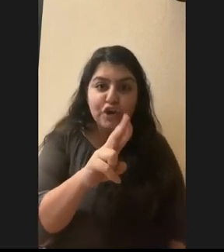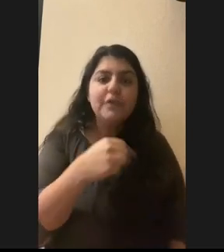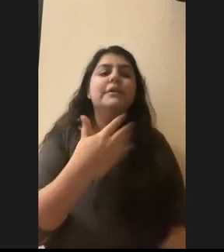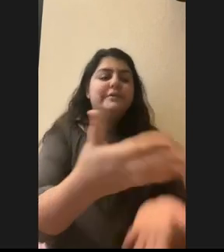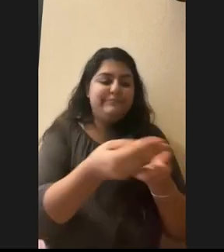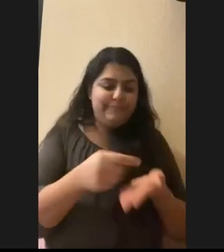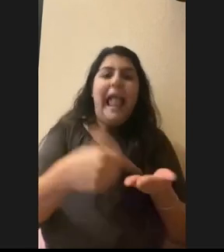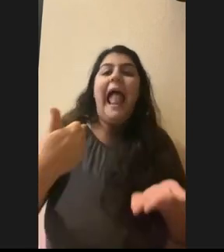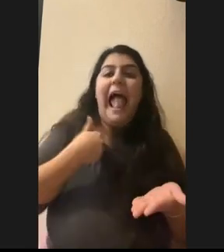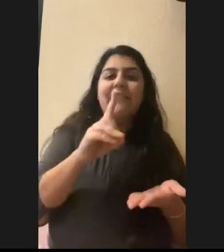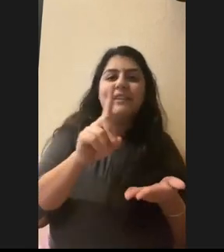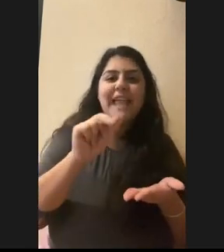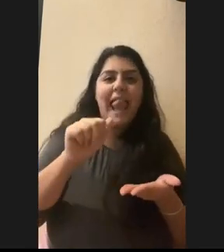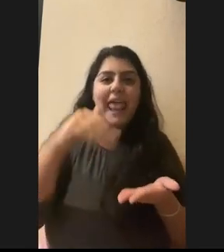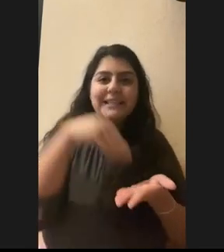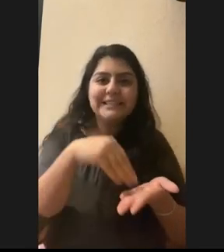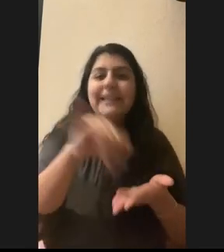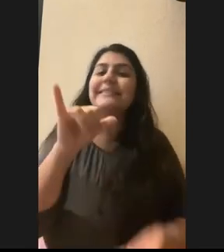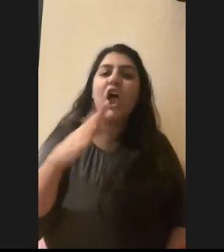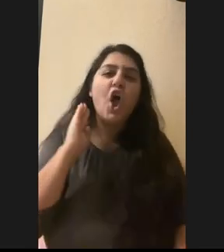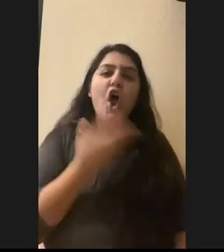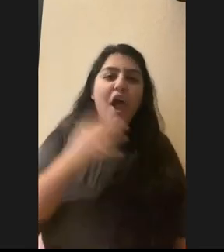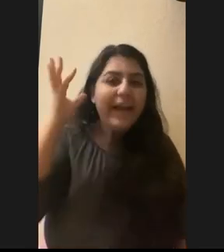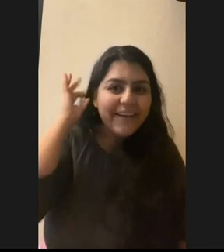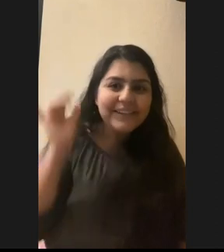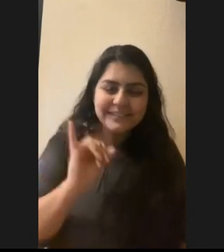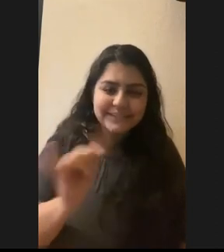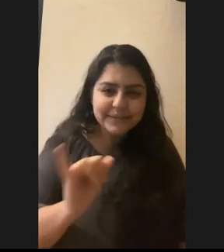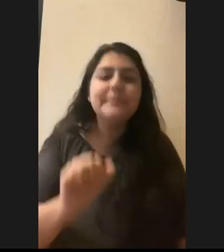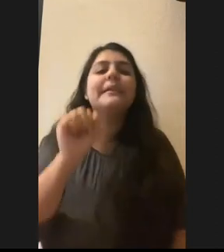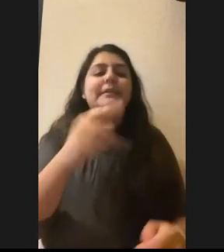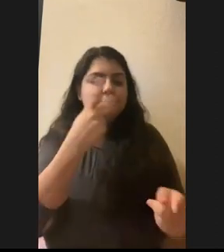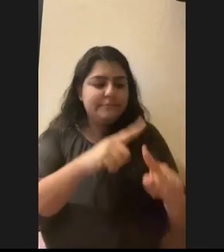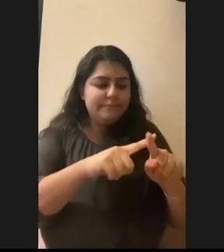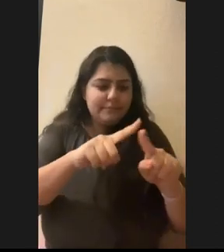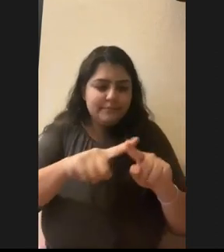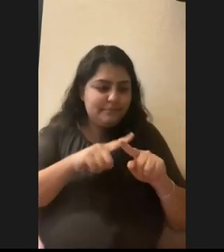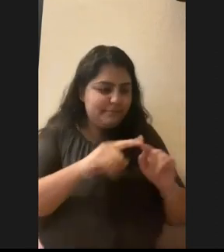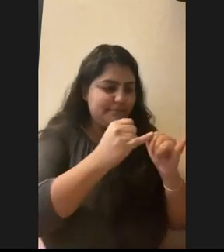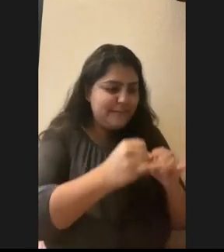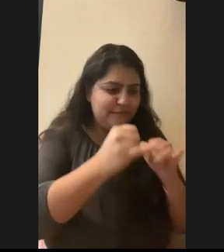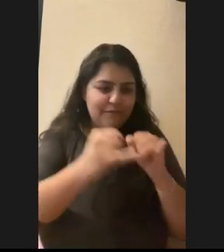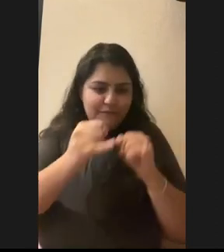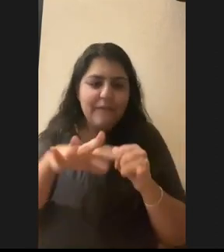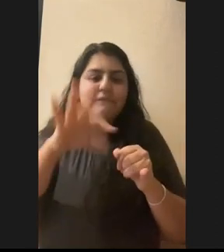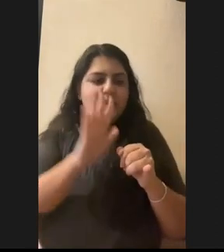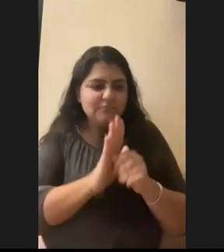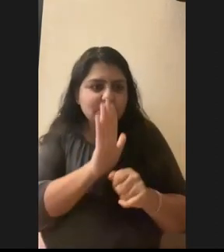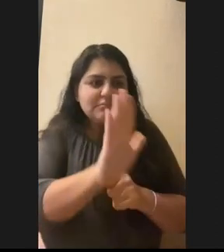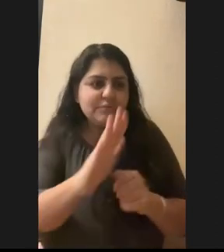our DNA. Um, so we can tell different individuals from each other because everybody's DNA is unique and so are the bears.